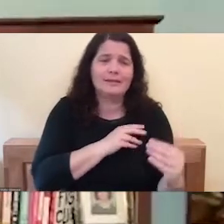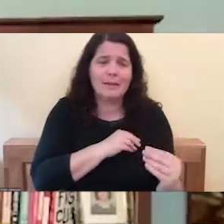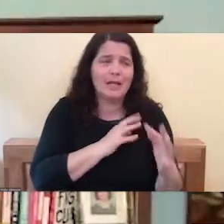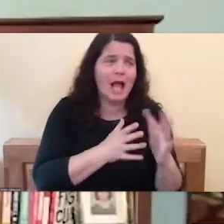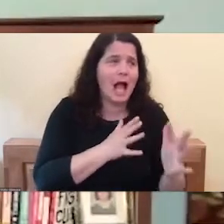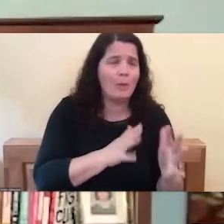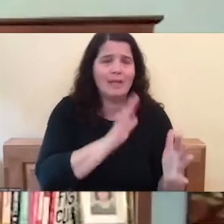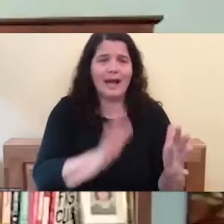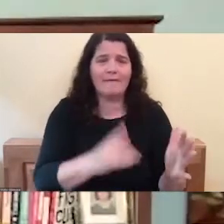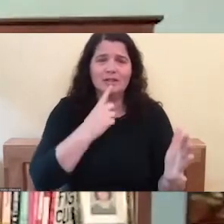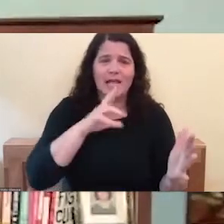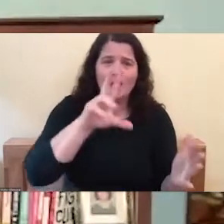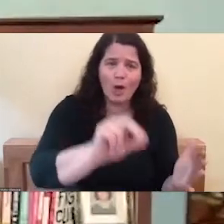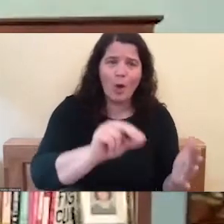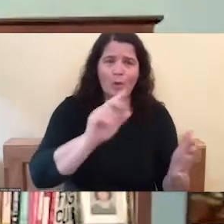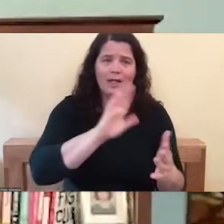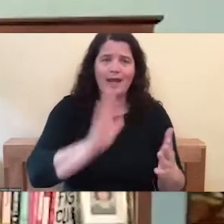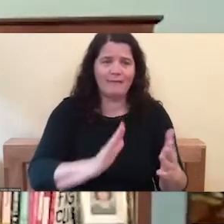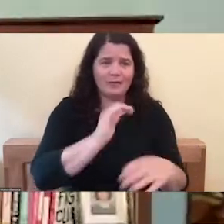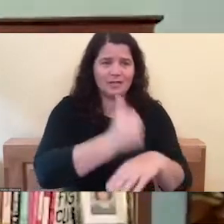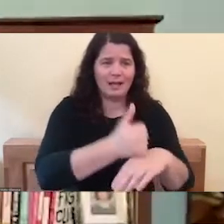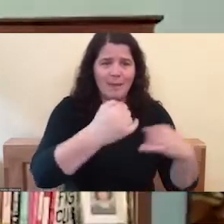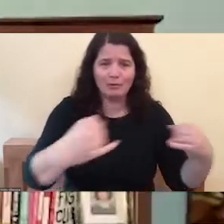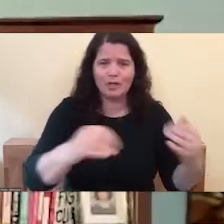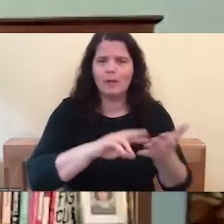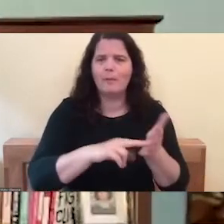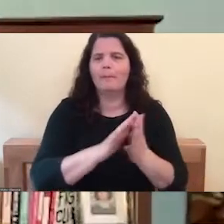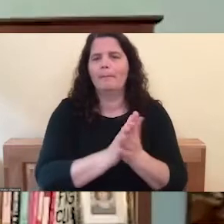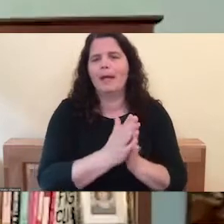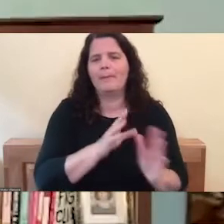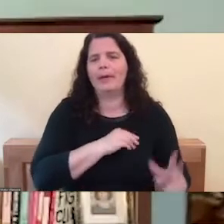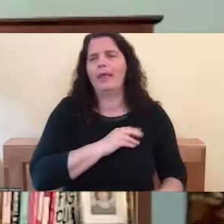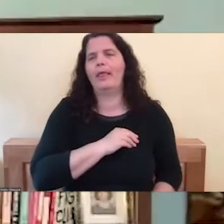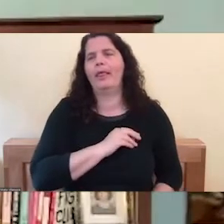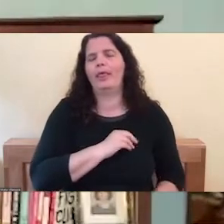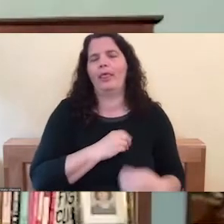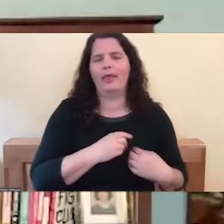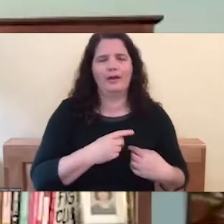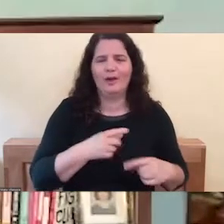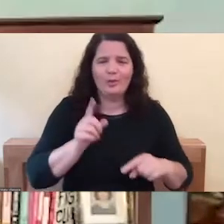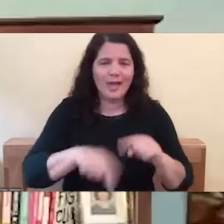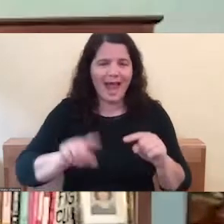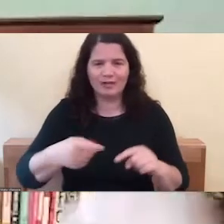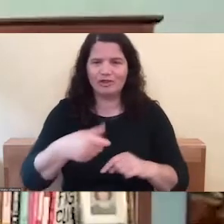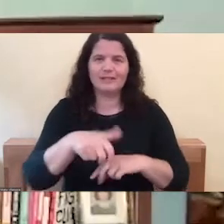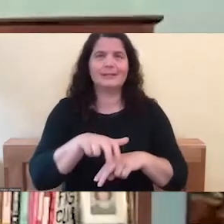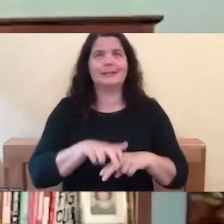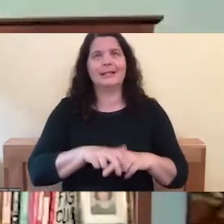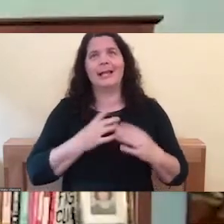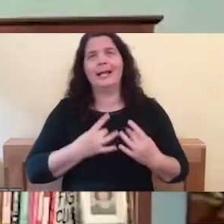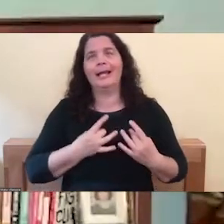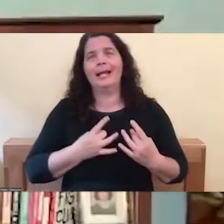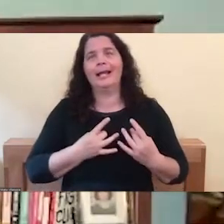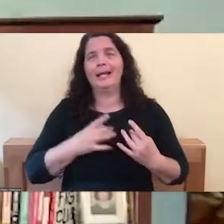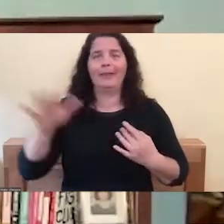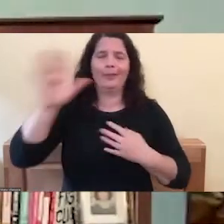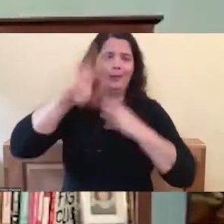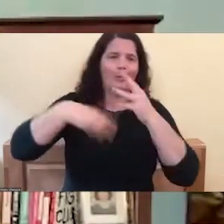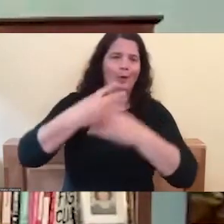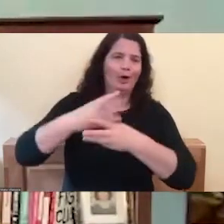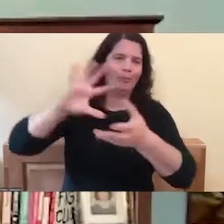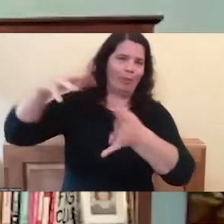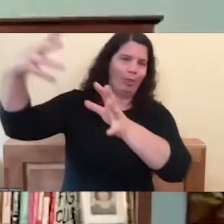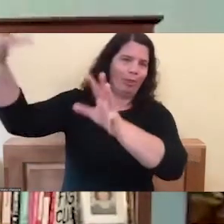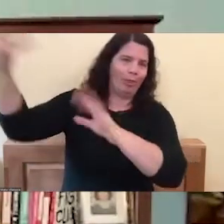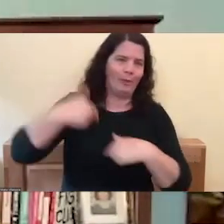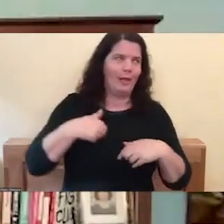well, we might become complacent. Or, you know, we can't just like sit on our cushions and be well when the world is going to hell in a handbasket,